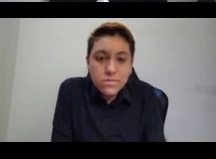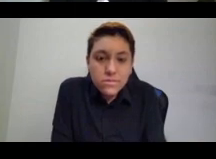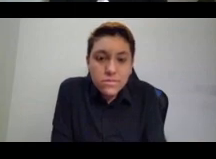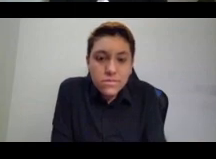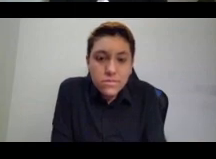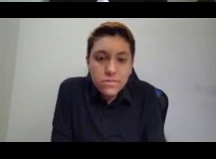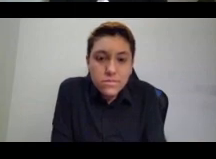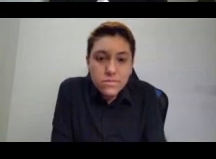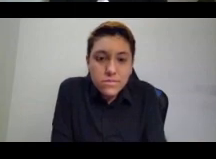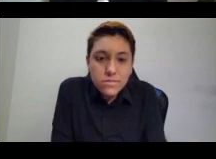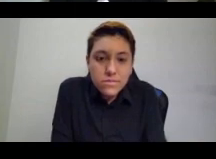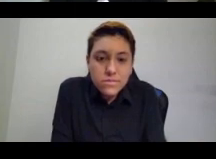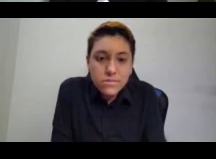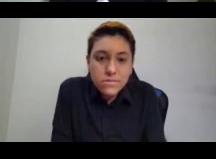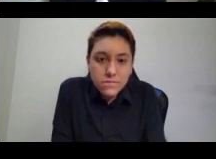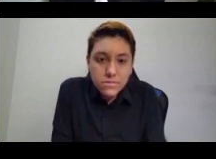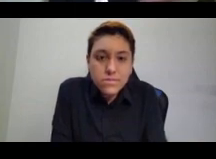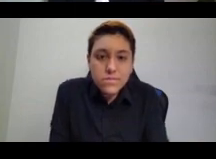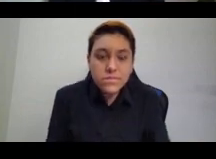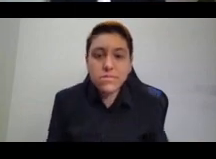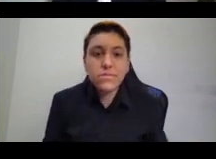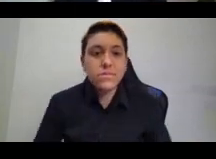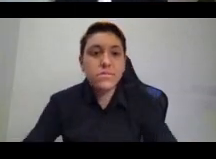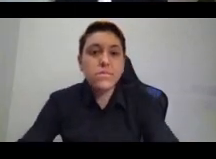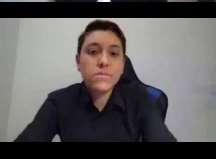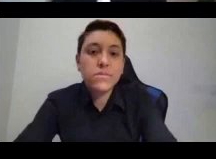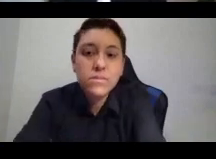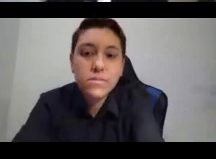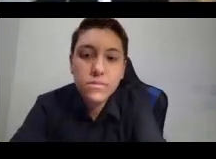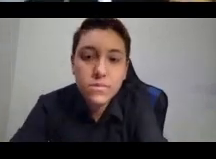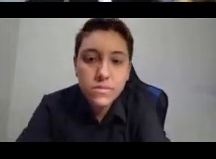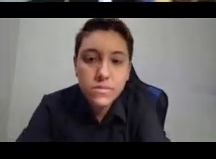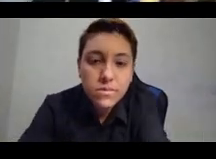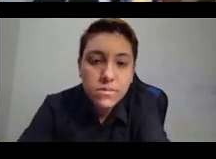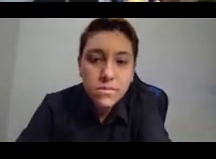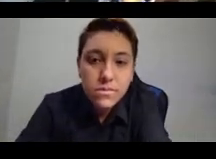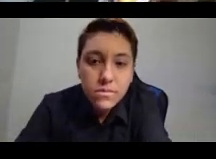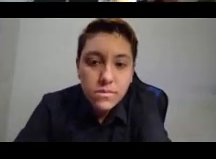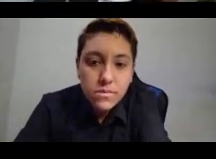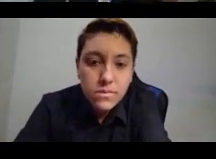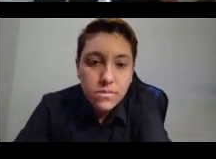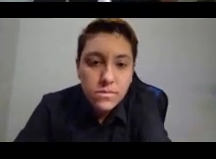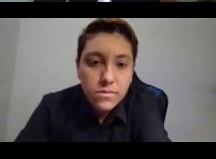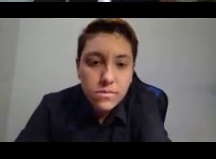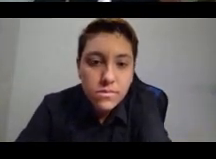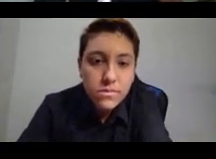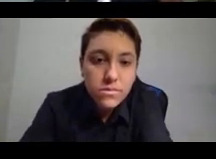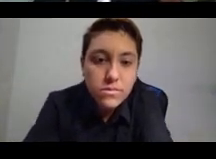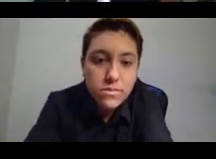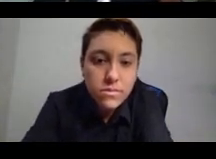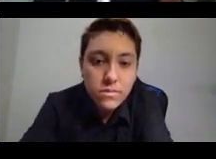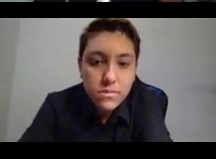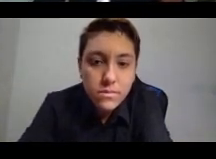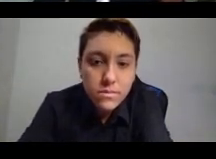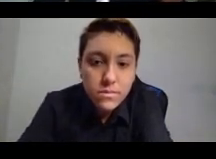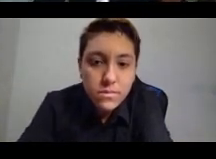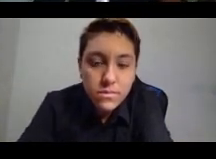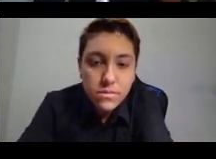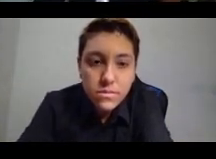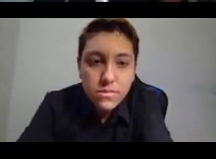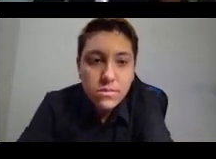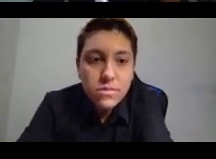I'm going to you know. I'm going to know. In greeting